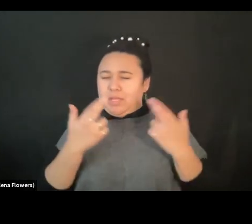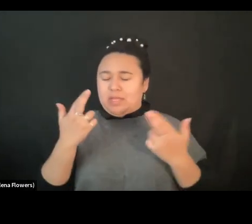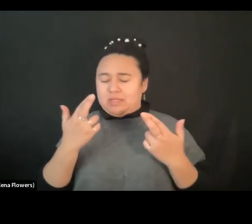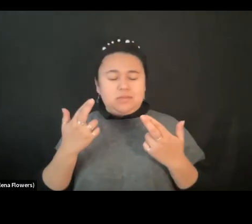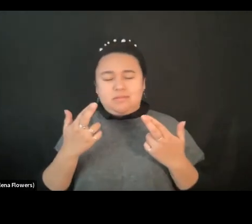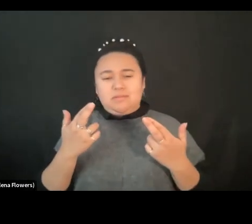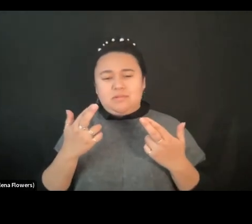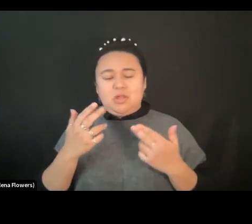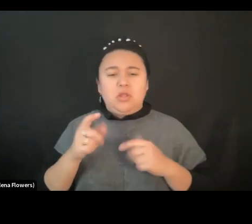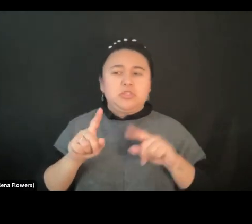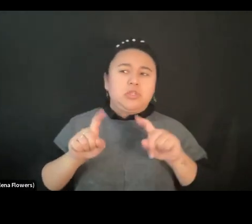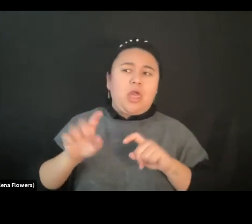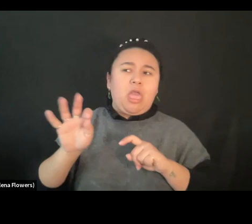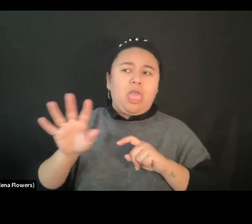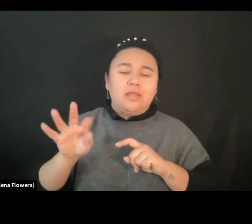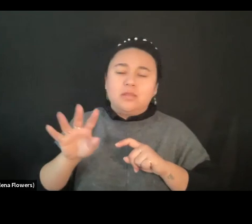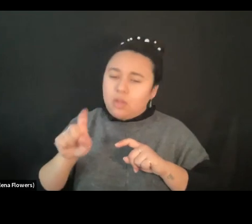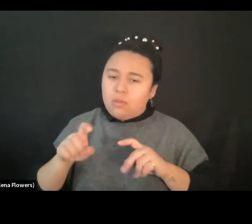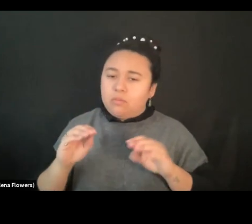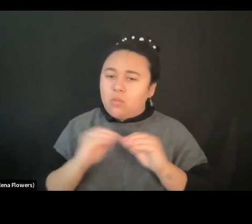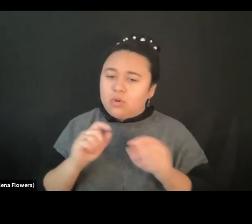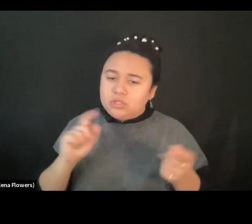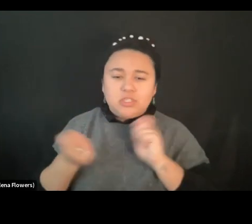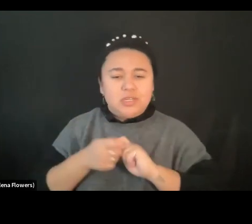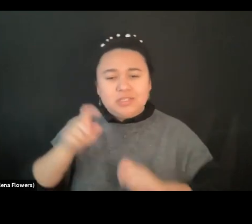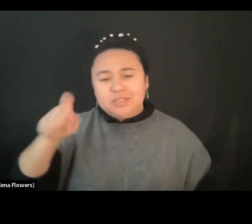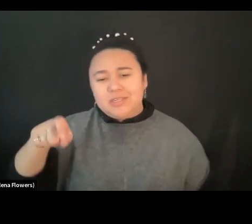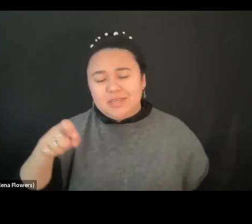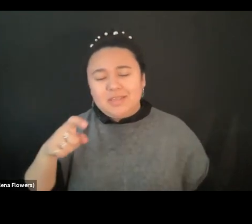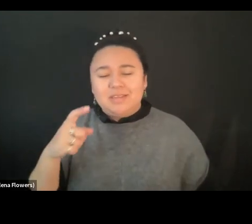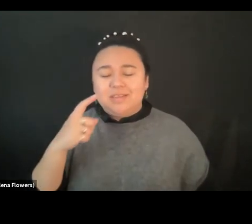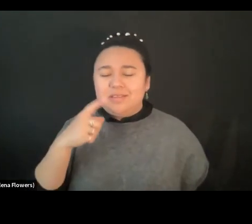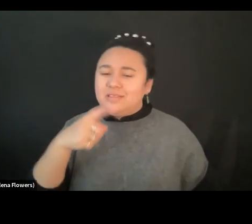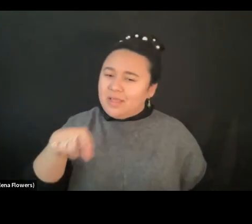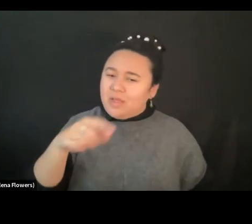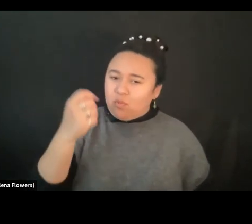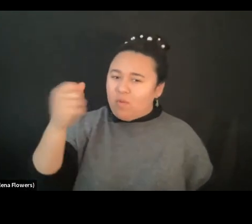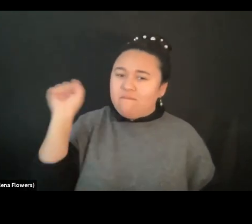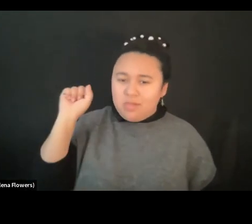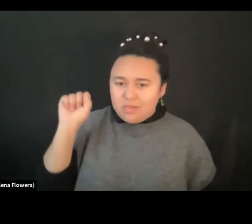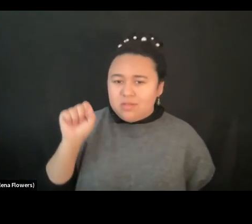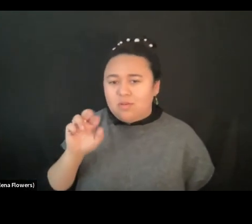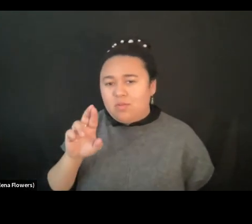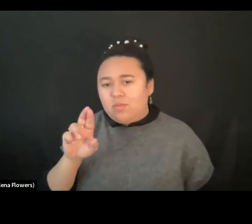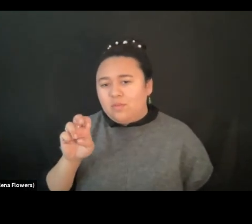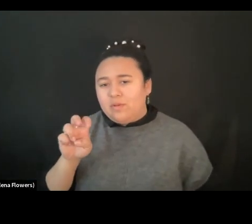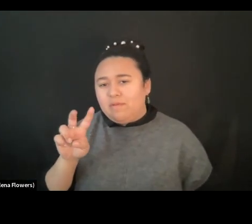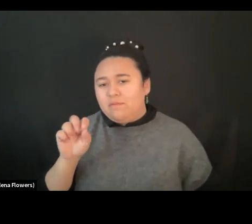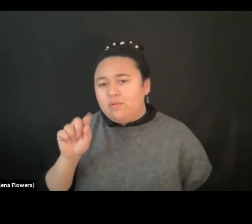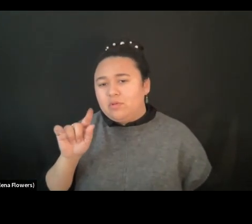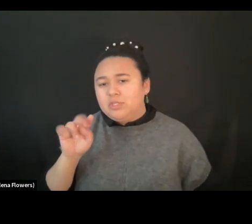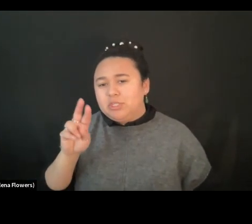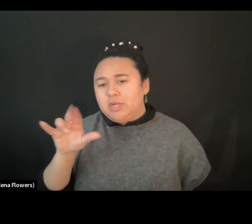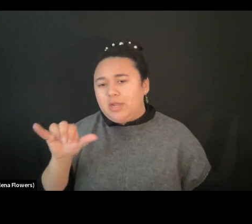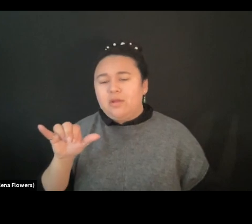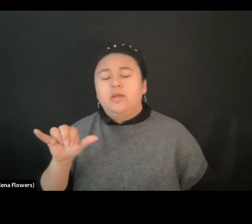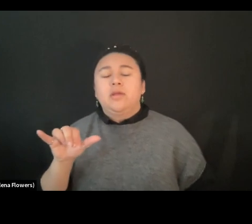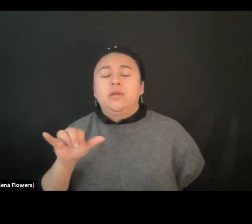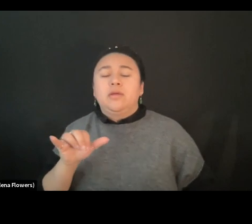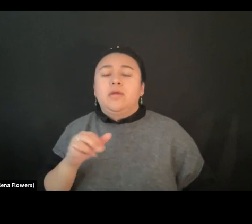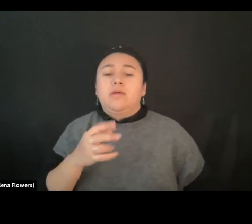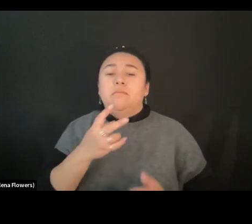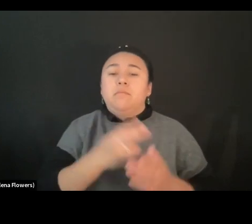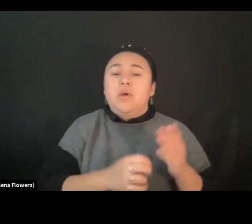seriously on a revolutionary sense, both, I think, ethically and practically. But, I mean, I